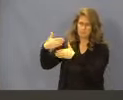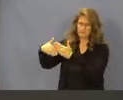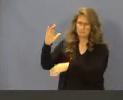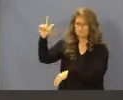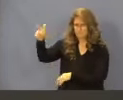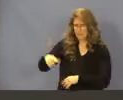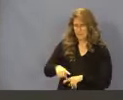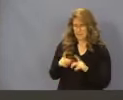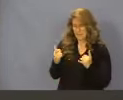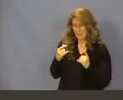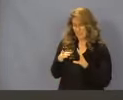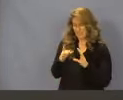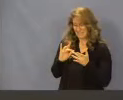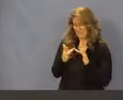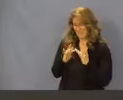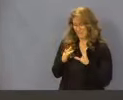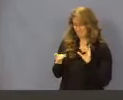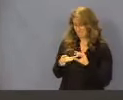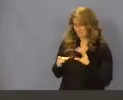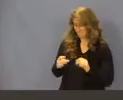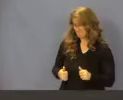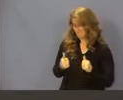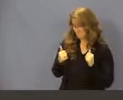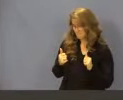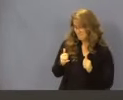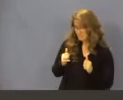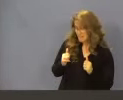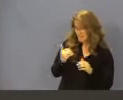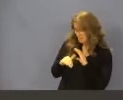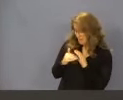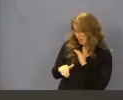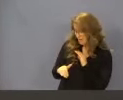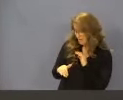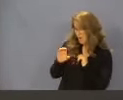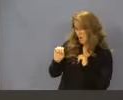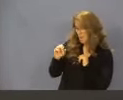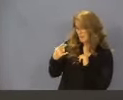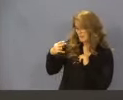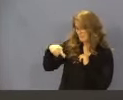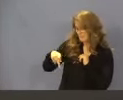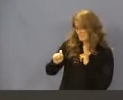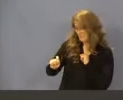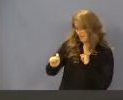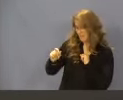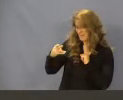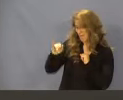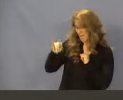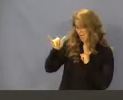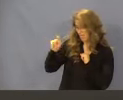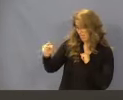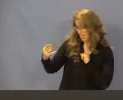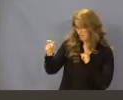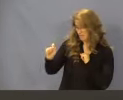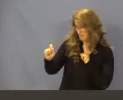Finally, our email address for general inquiries and requests for technical assistance may be sent to ohp.help at dch